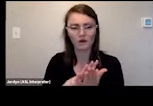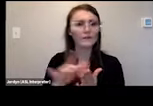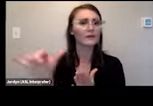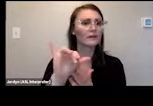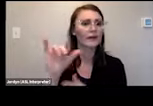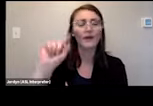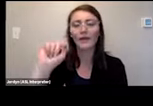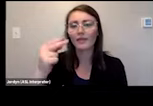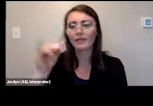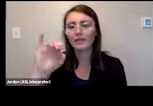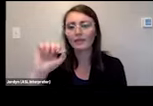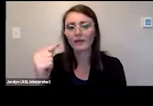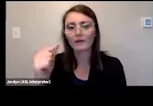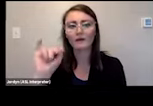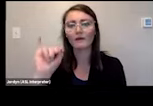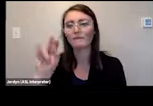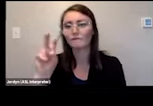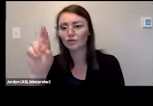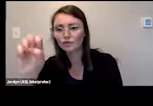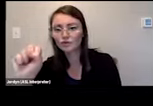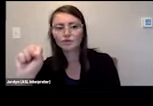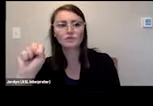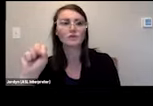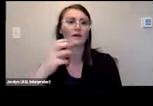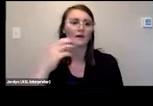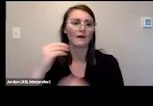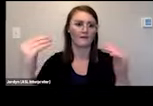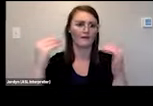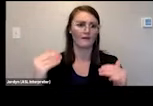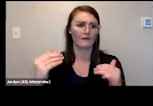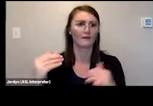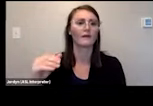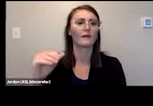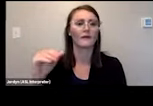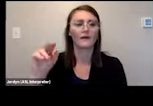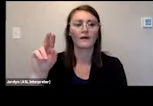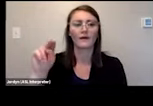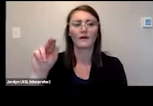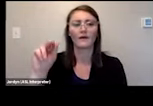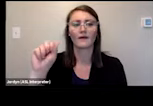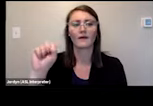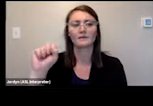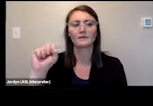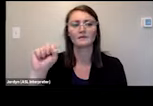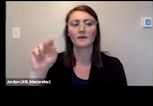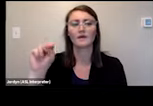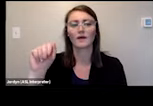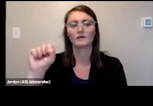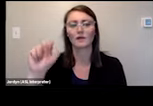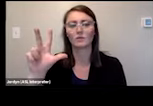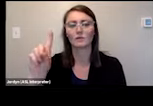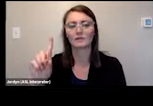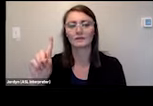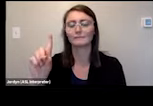be tactile and the nasa 3d print exchange and we are also working on making our own thingiverse page